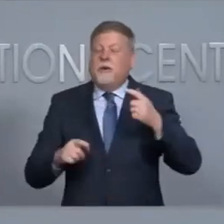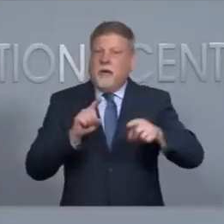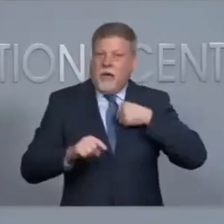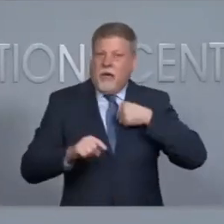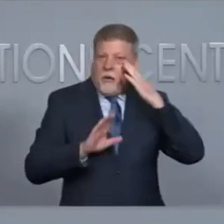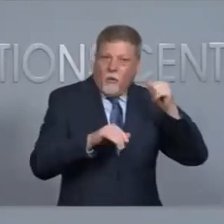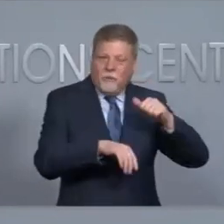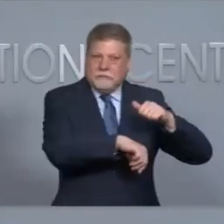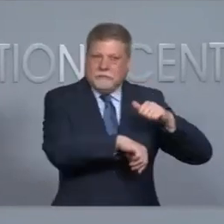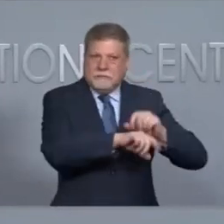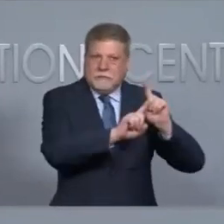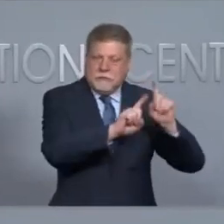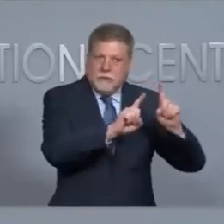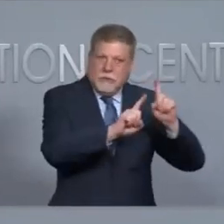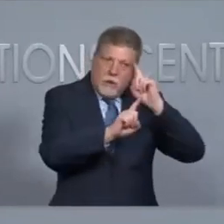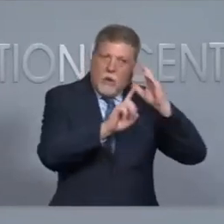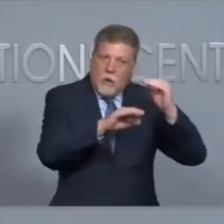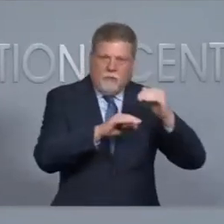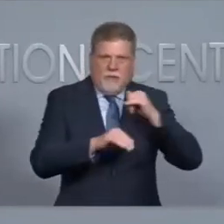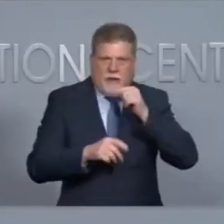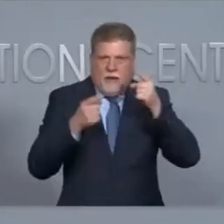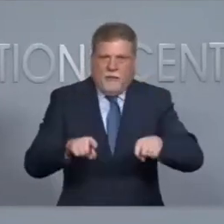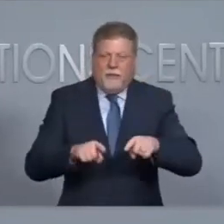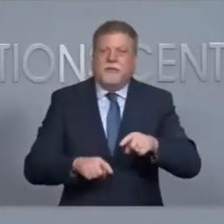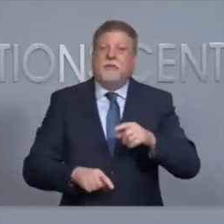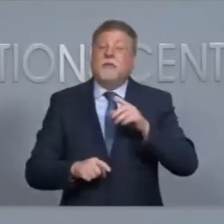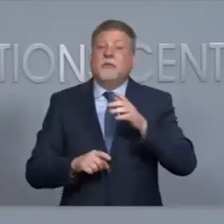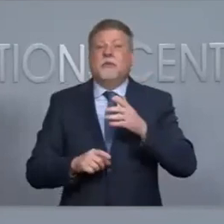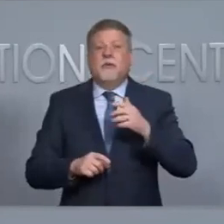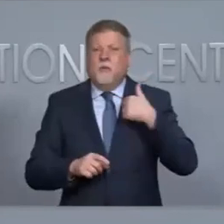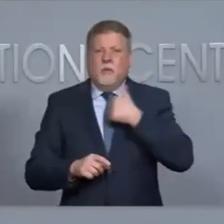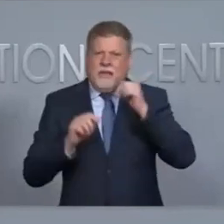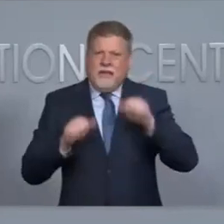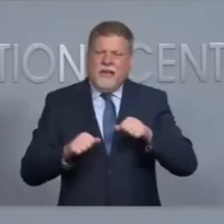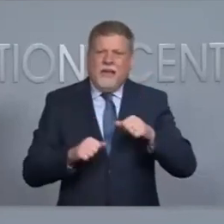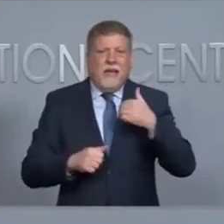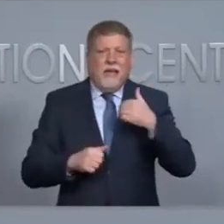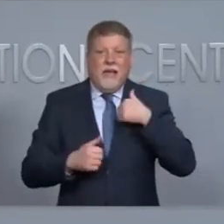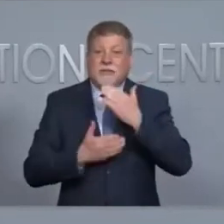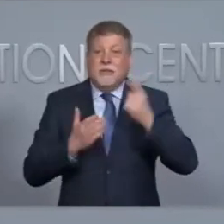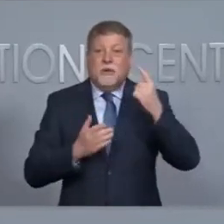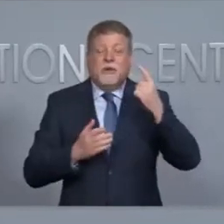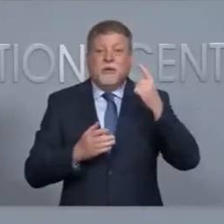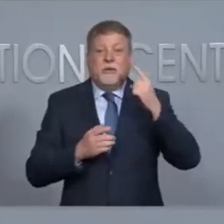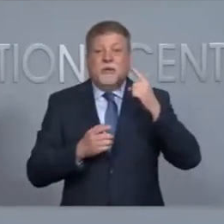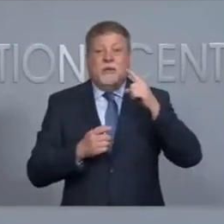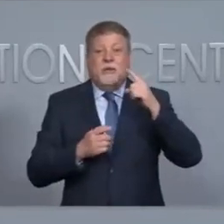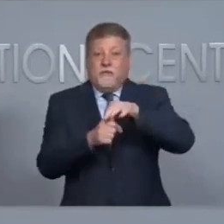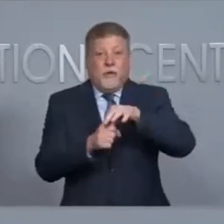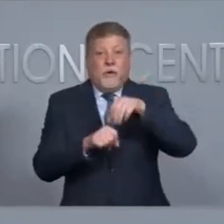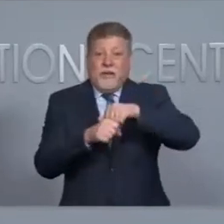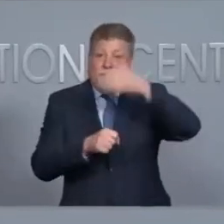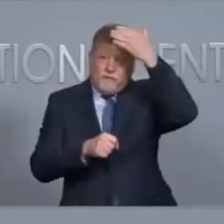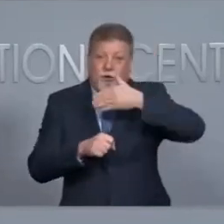that won't be anything that keeps us from opening the polls. There are ways we can have someone even vote from the hood of their car if necessary.